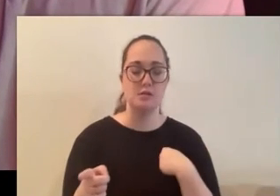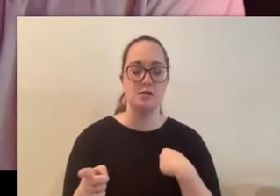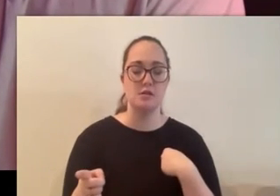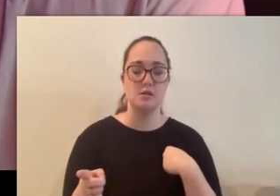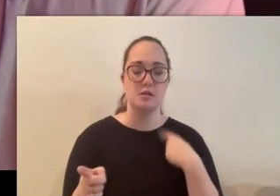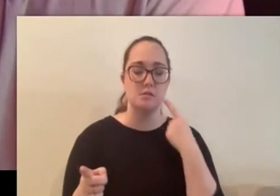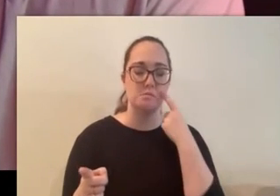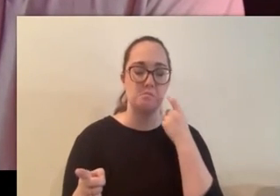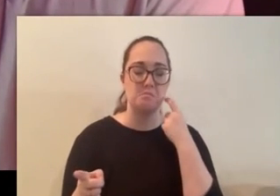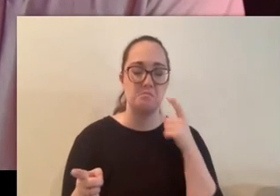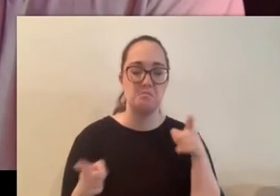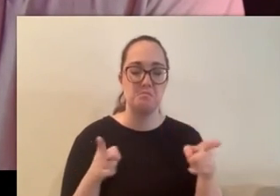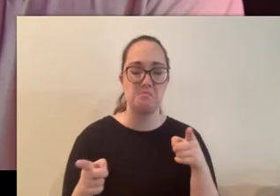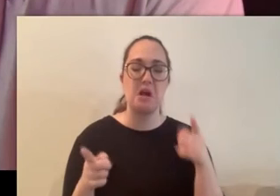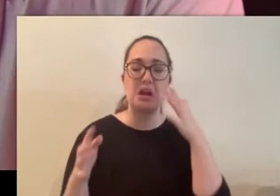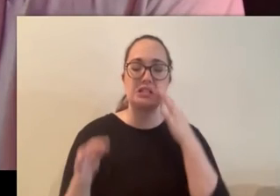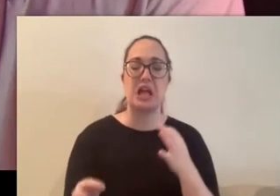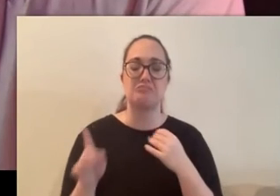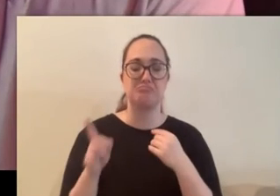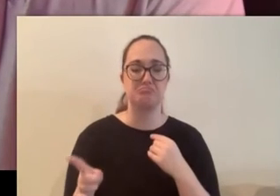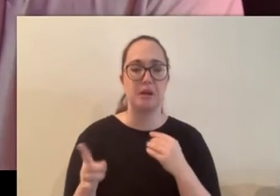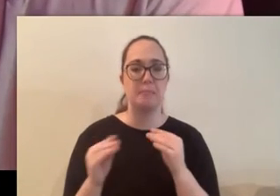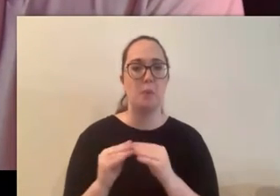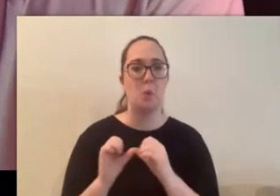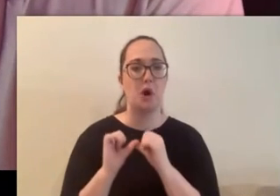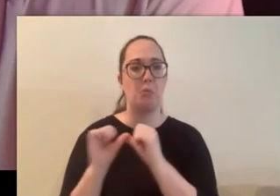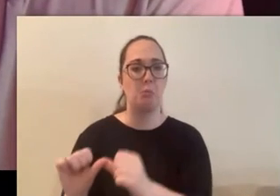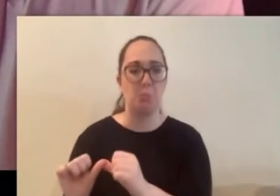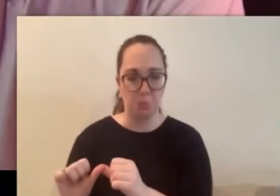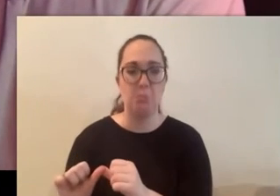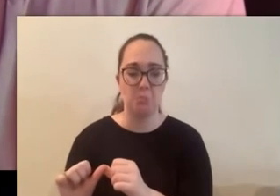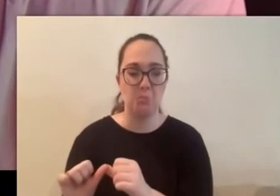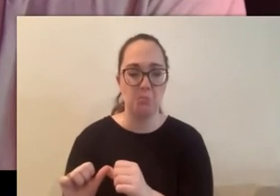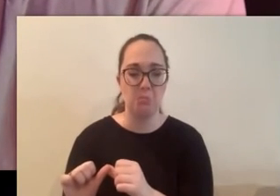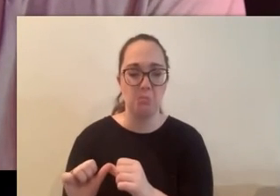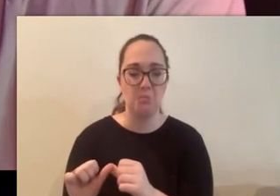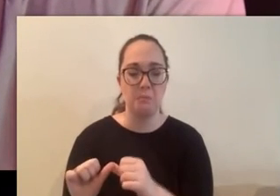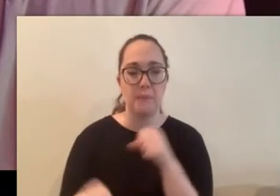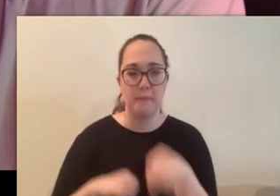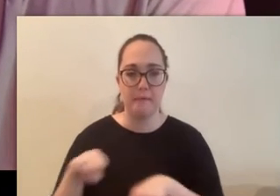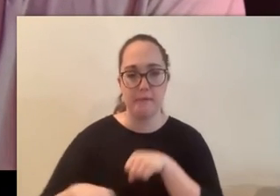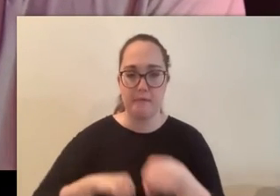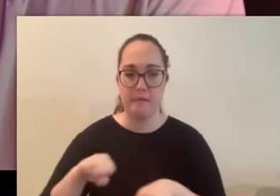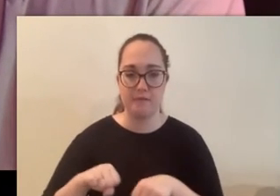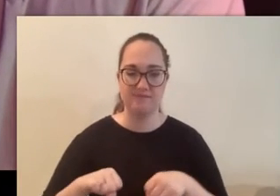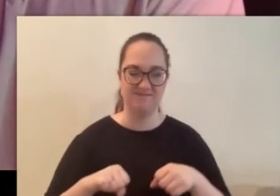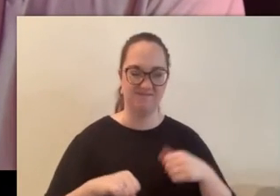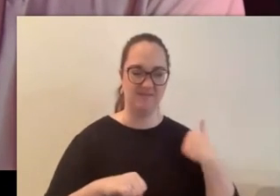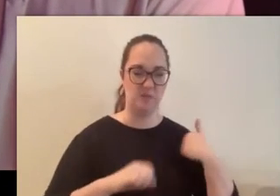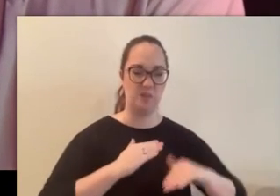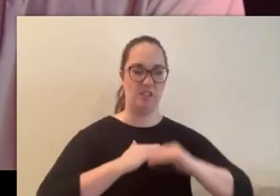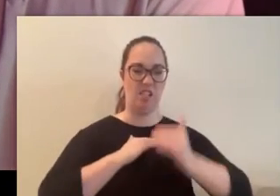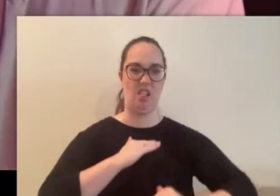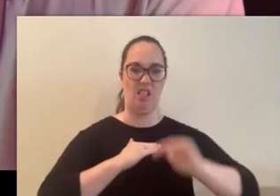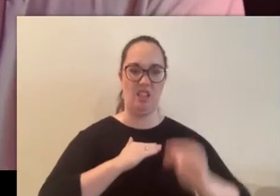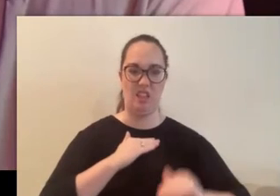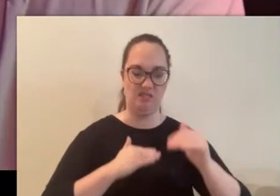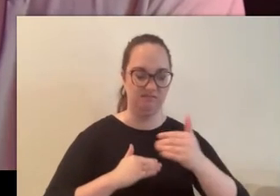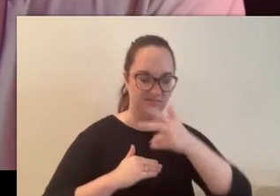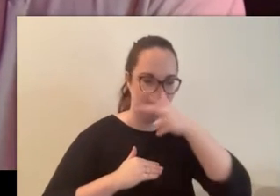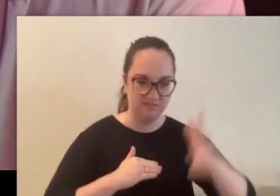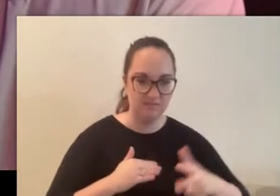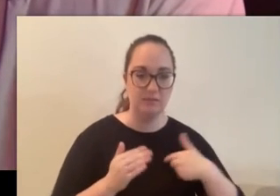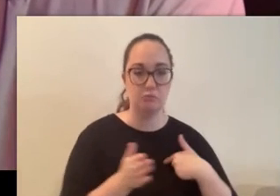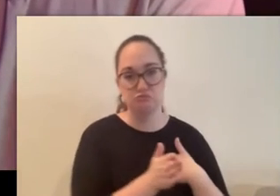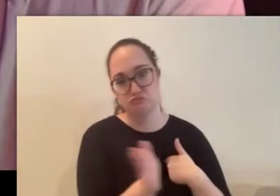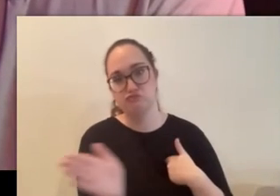decided to go deeper into the woods because i had enough of the rocky terrain i came to a weird little little trail that just